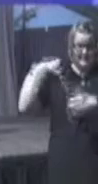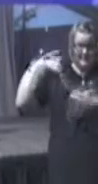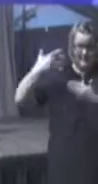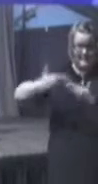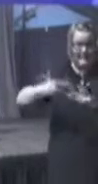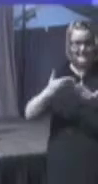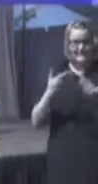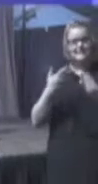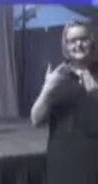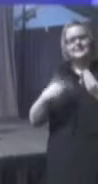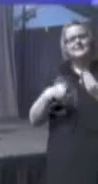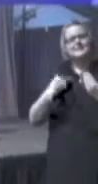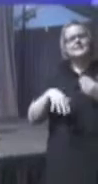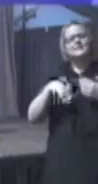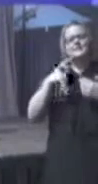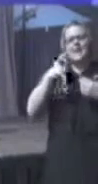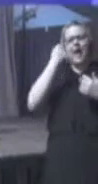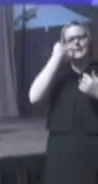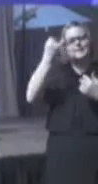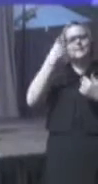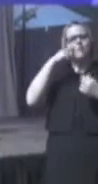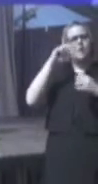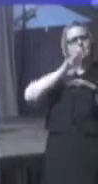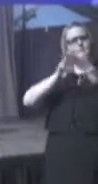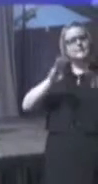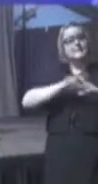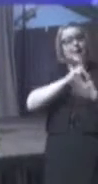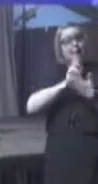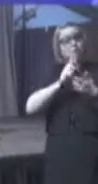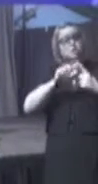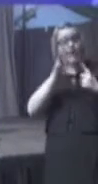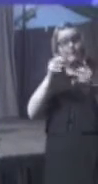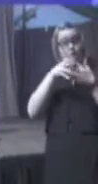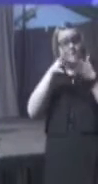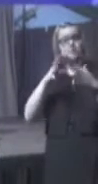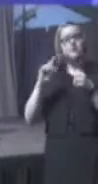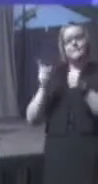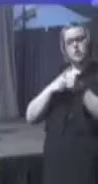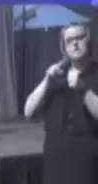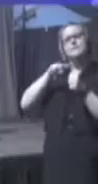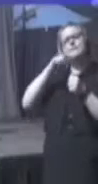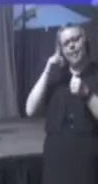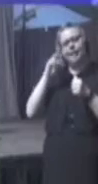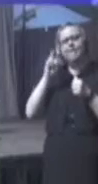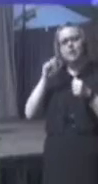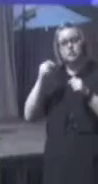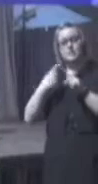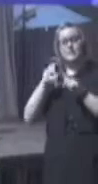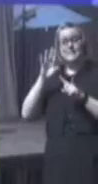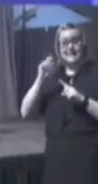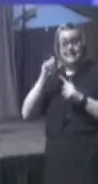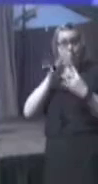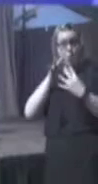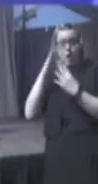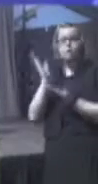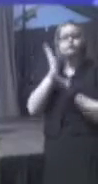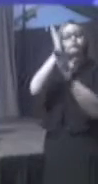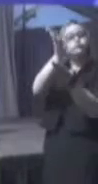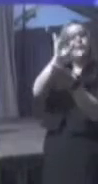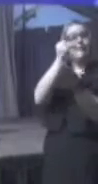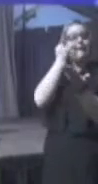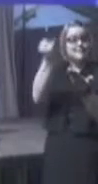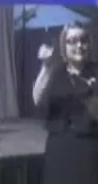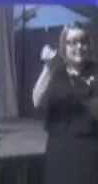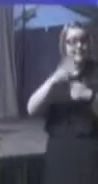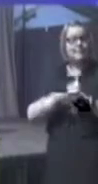museum dedicated to African Americans was first put forward by black veterans of the Civil War. And years